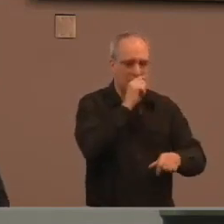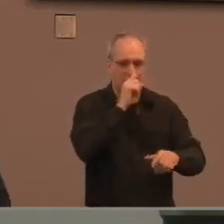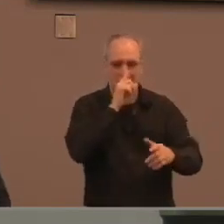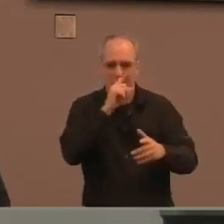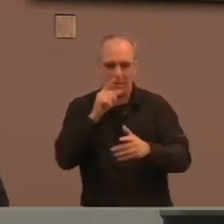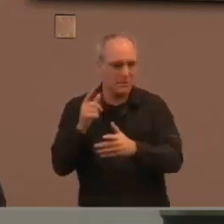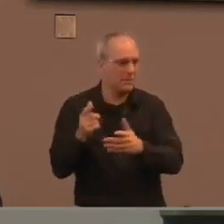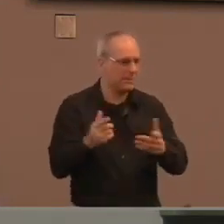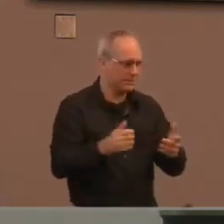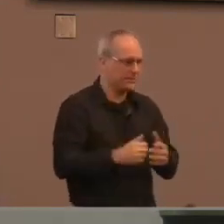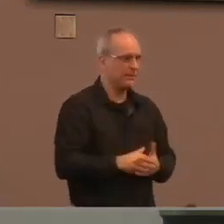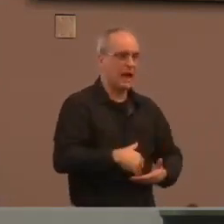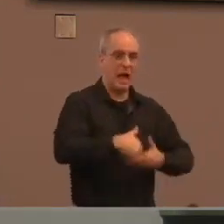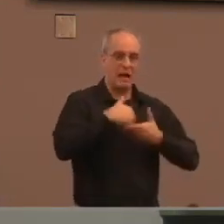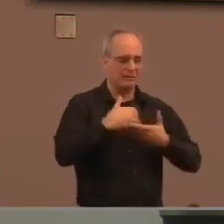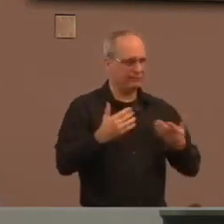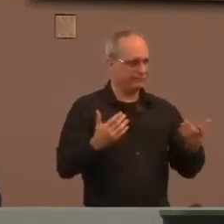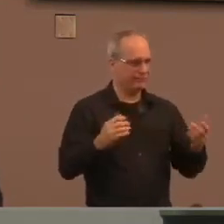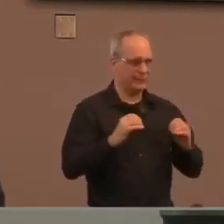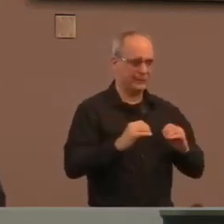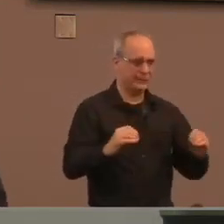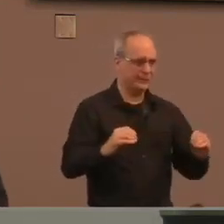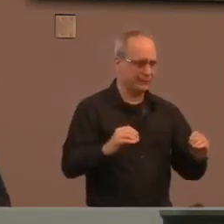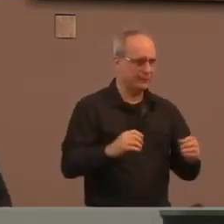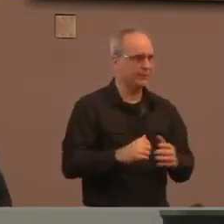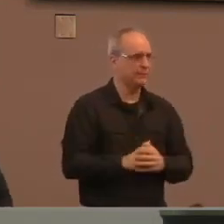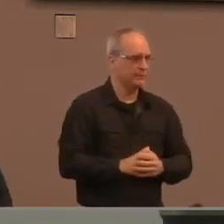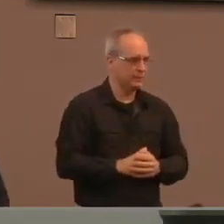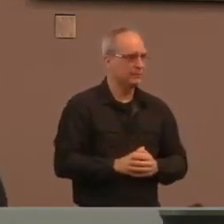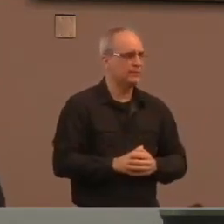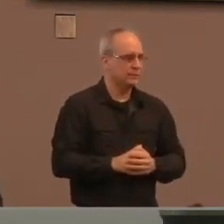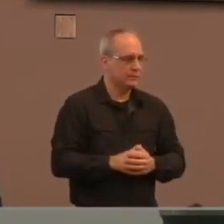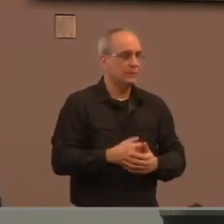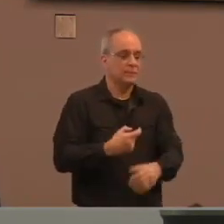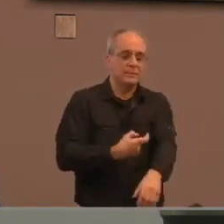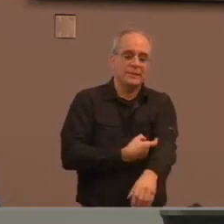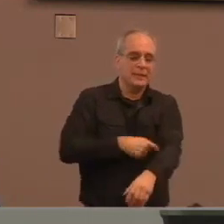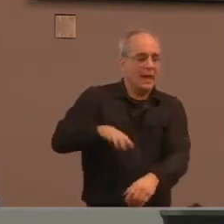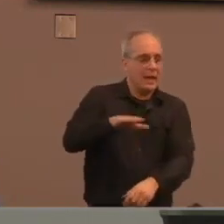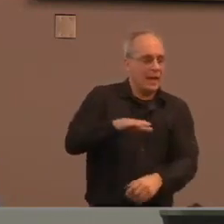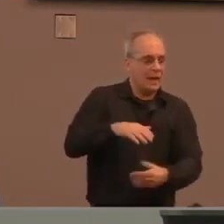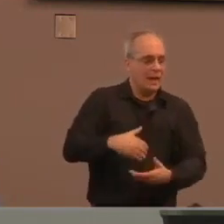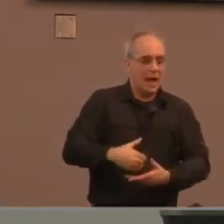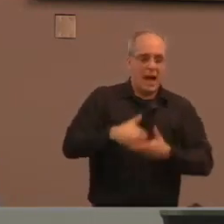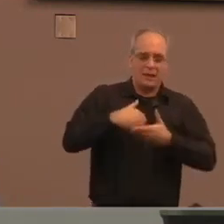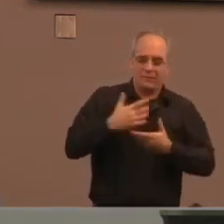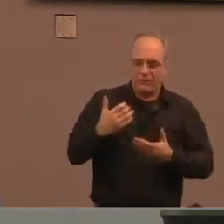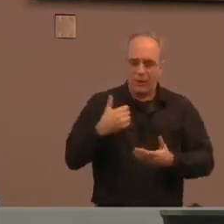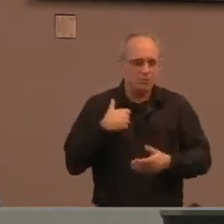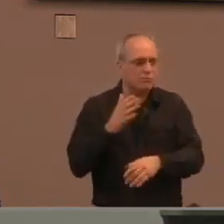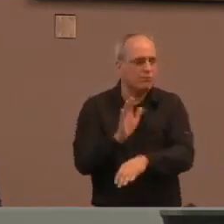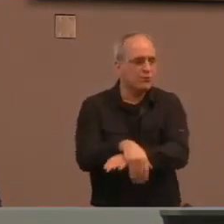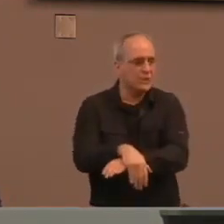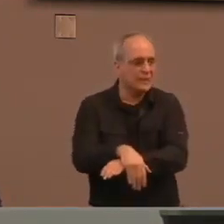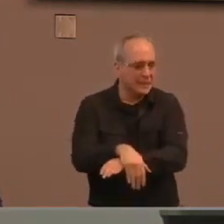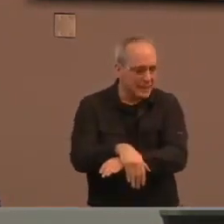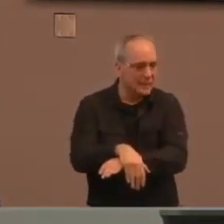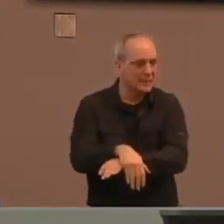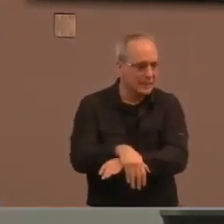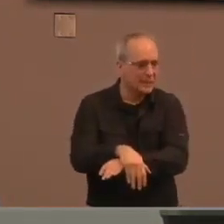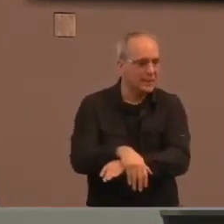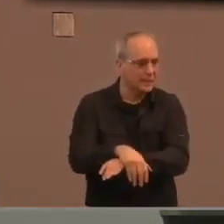so that this suffering helps us to qualify for medical assistance in dying, it will make it